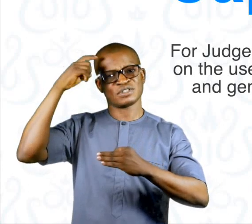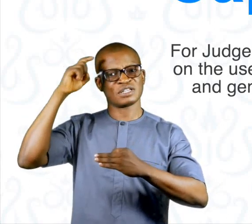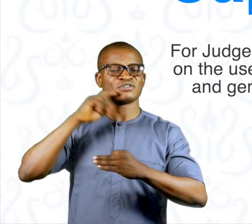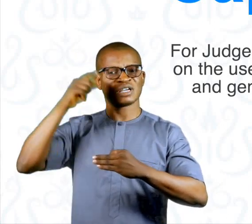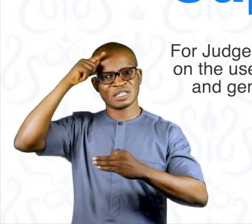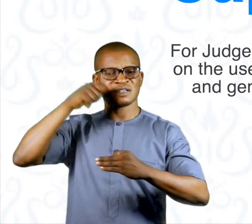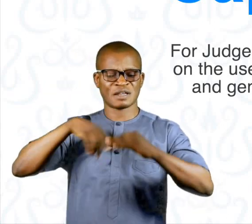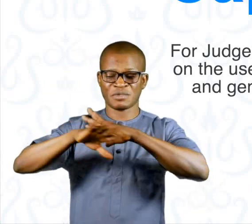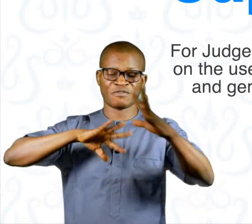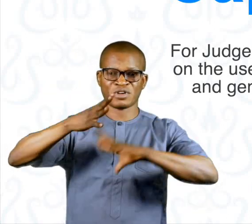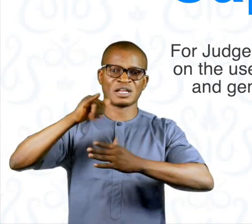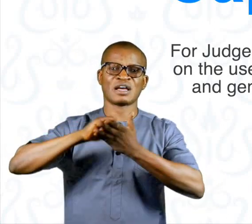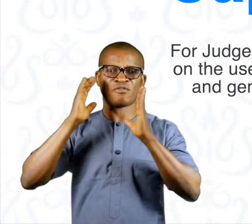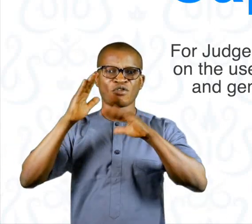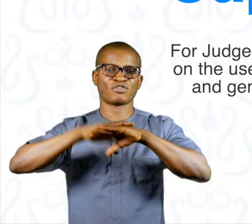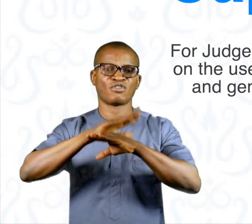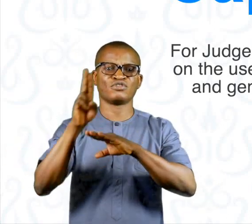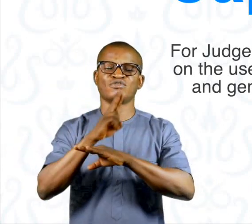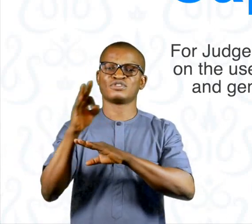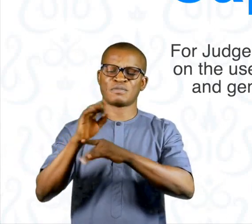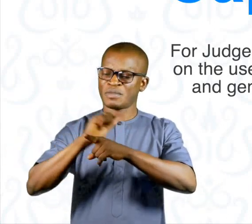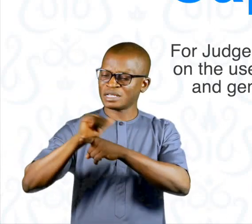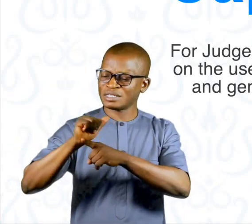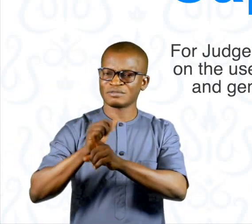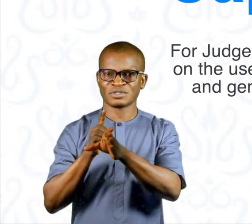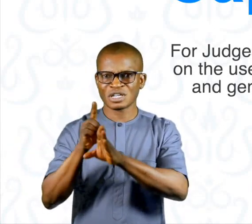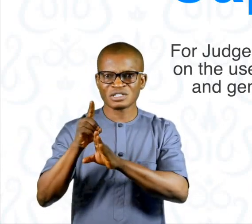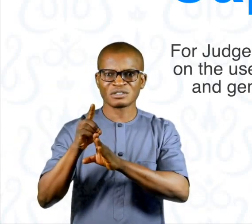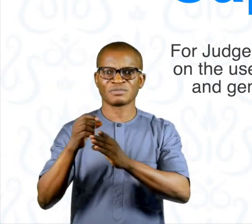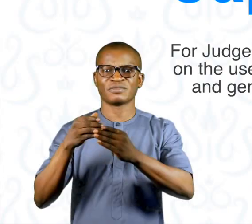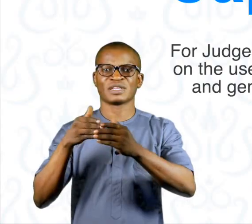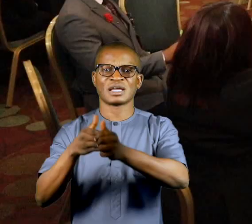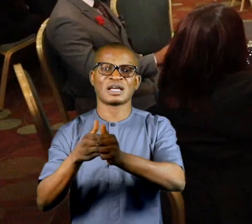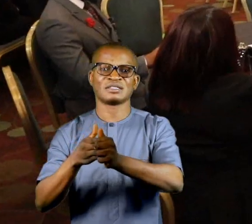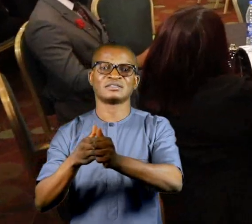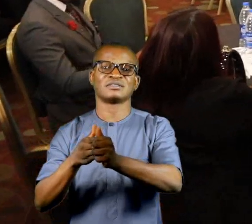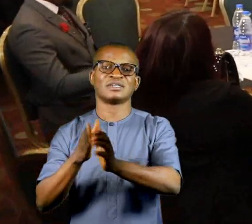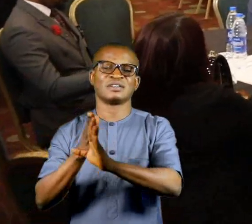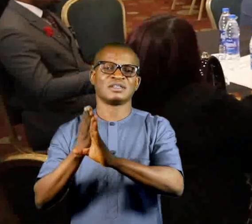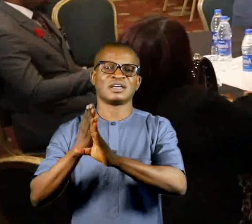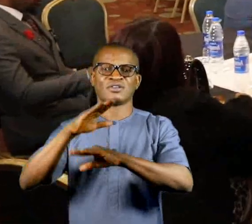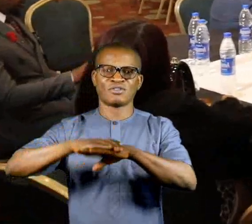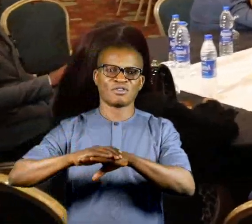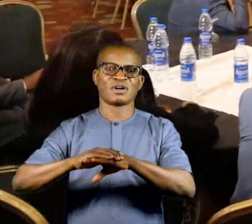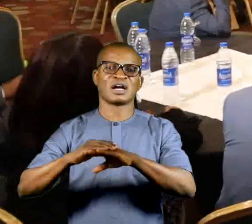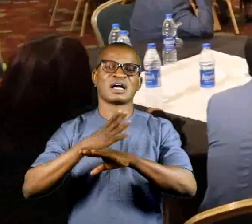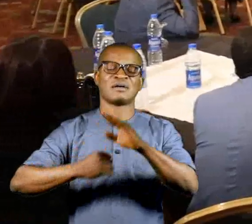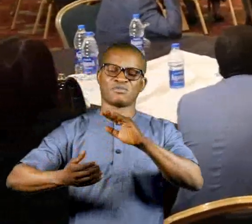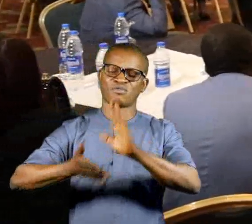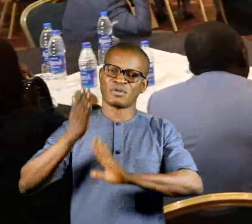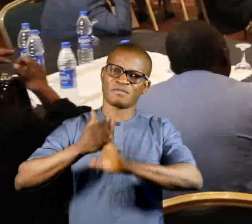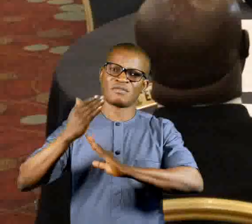with focus on the use of practice direction and guidelines on trial of sexual and gender-based violence cases and ancillary